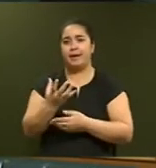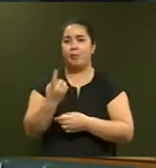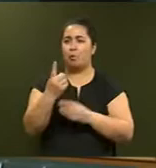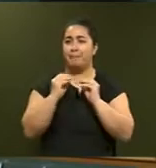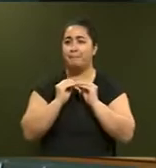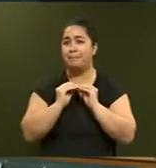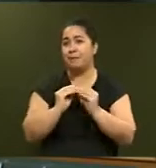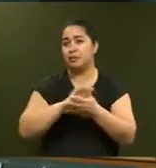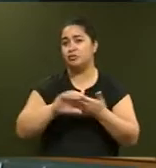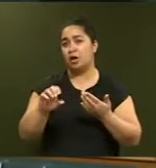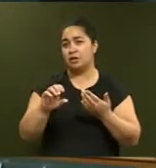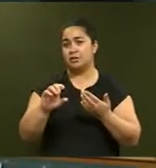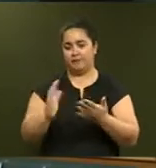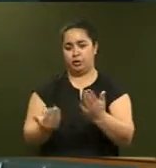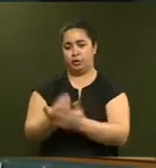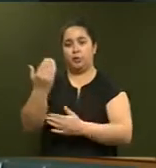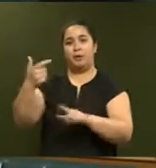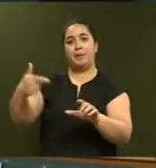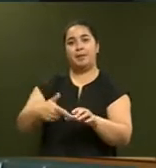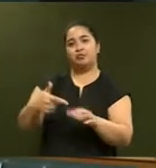fuel taxes over the next three years?